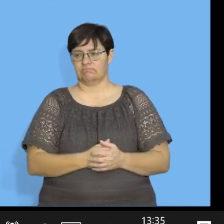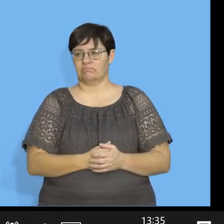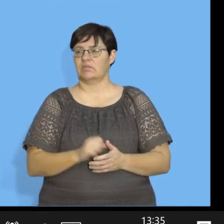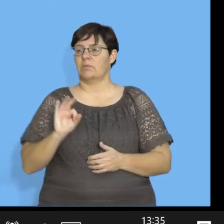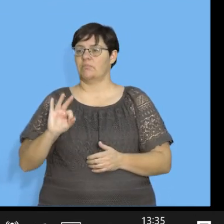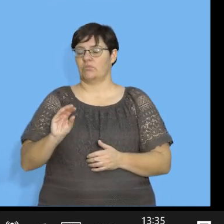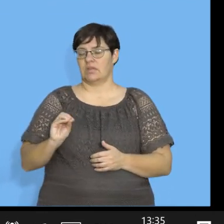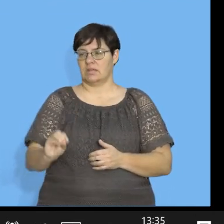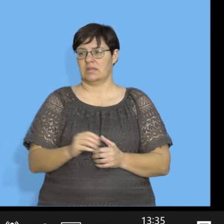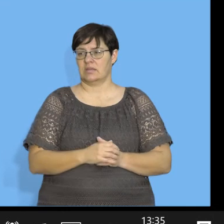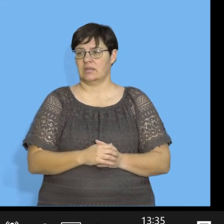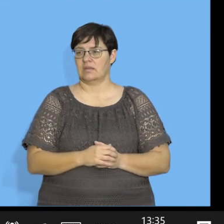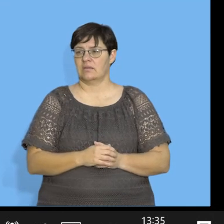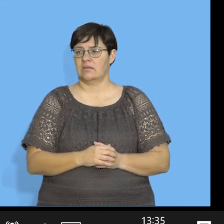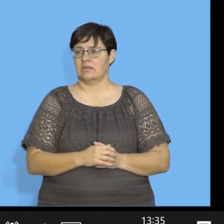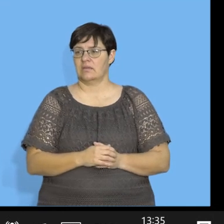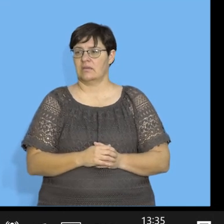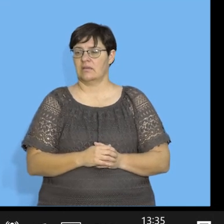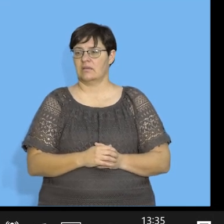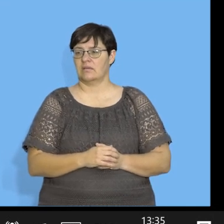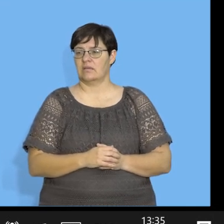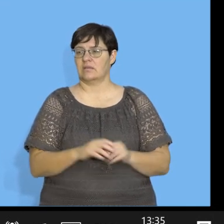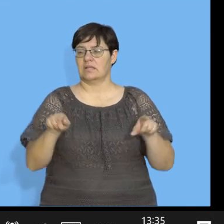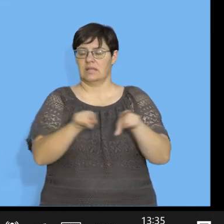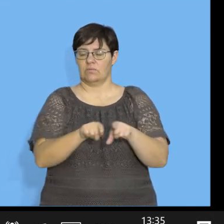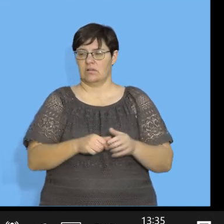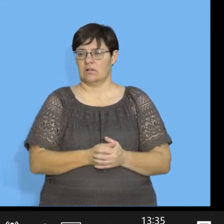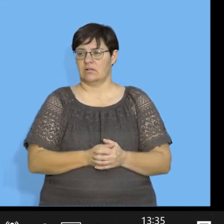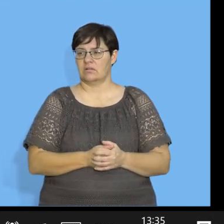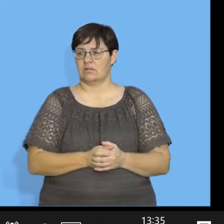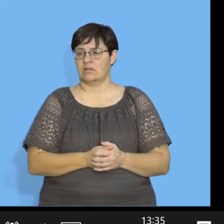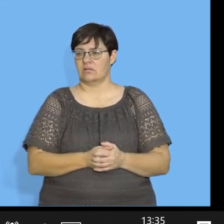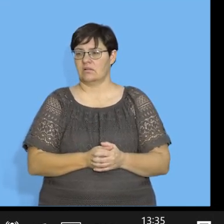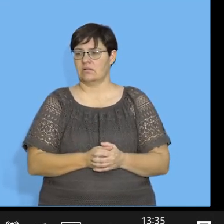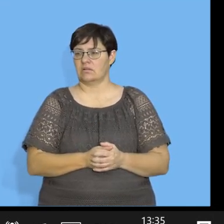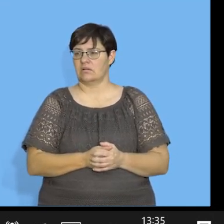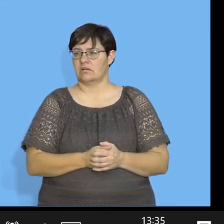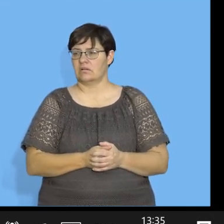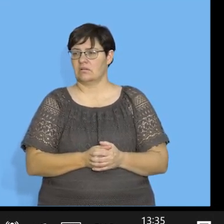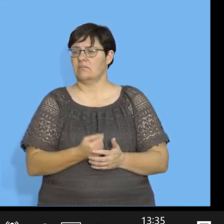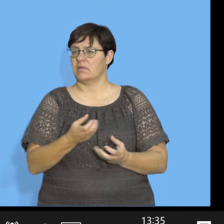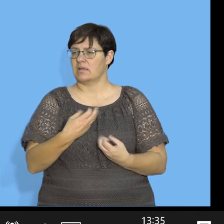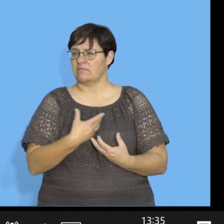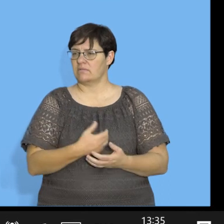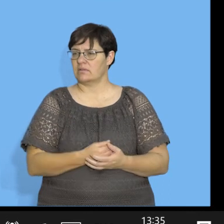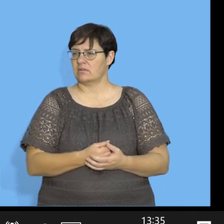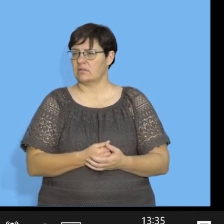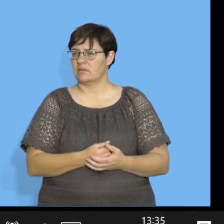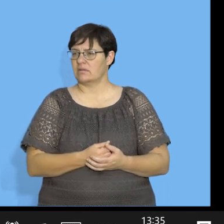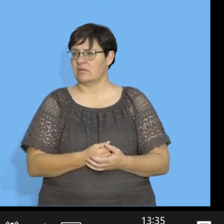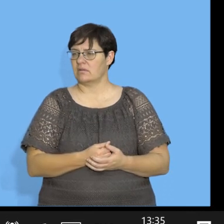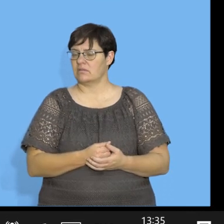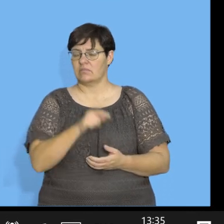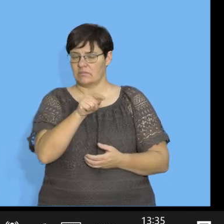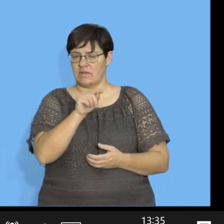correlation. And I'm just going to put 3 there. And I'm going to say equal. Then, actually, it gives